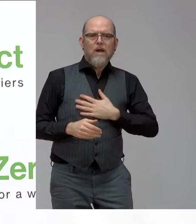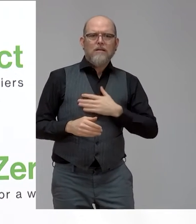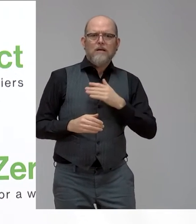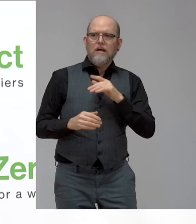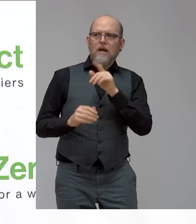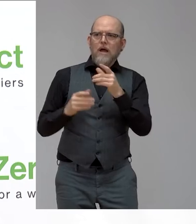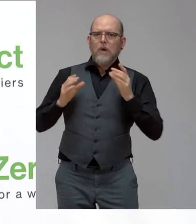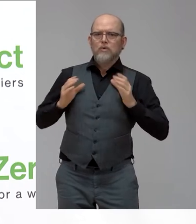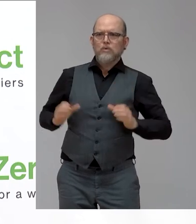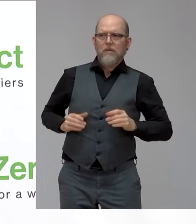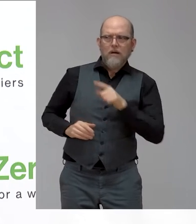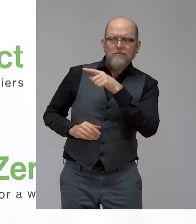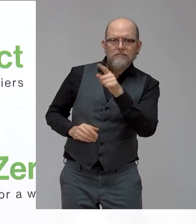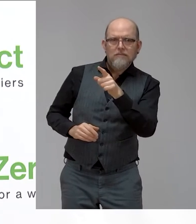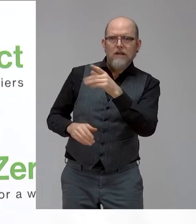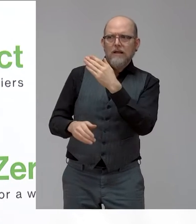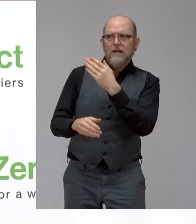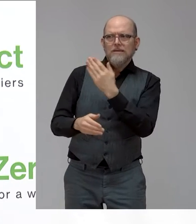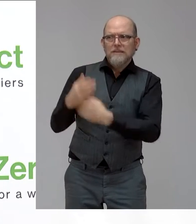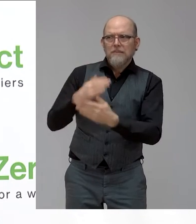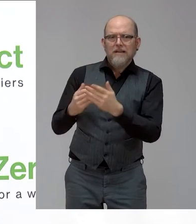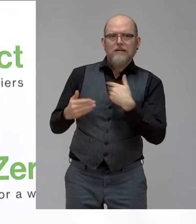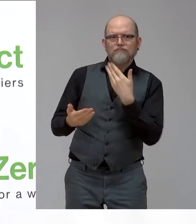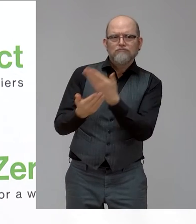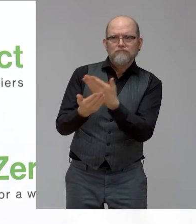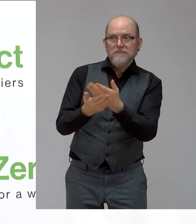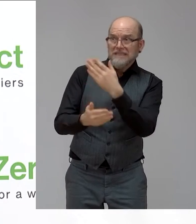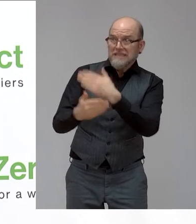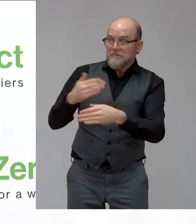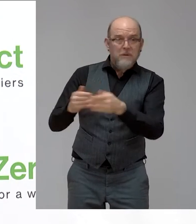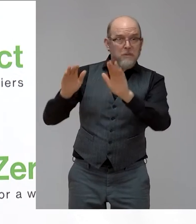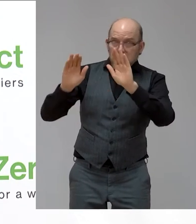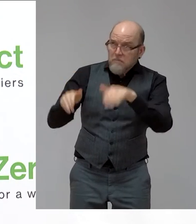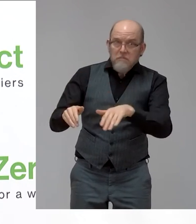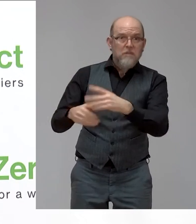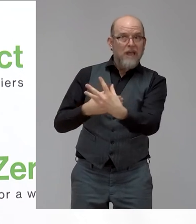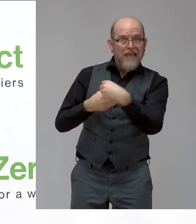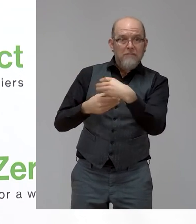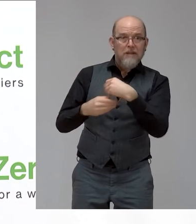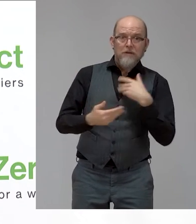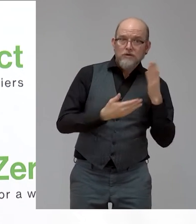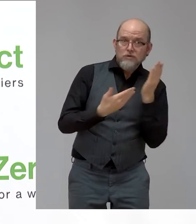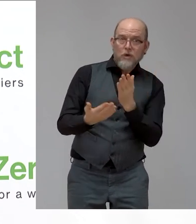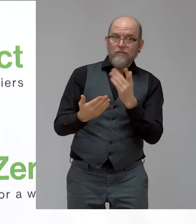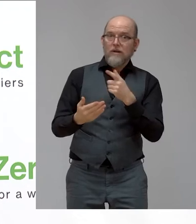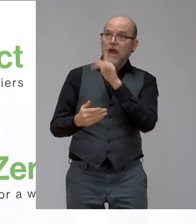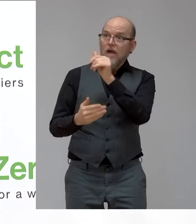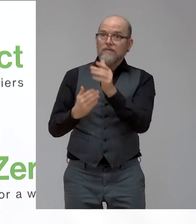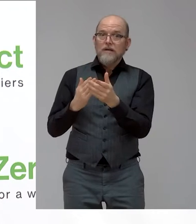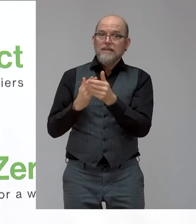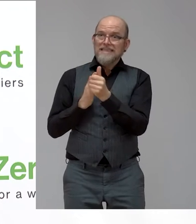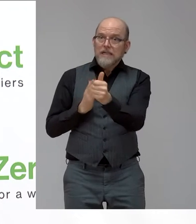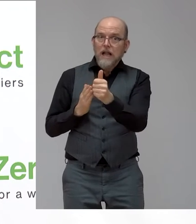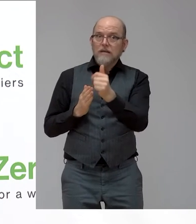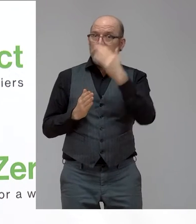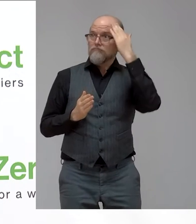in terms of the people who have disabilities and to have a talent pool in terms of the people who have disabilities. This is because